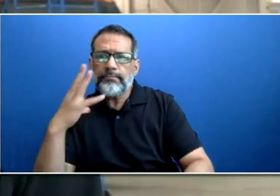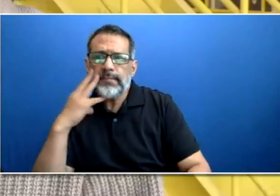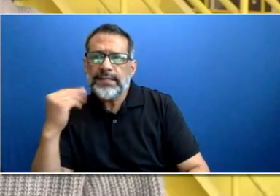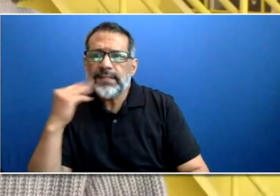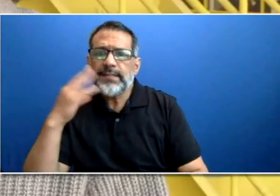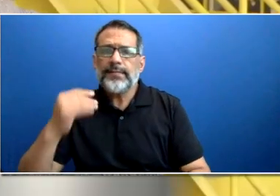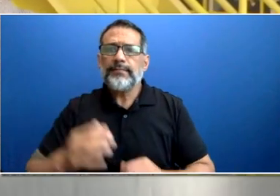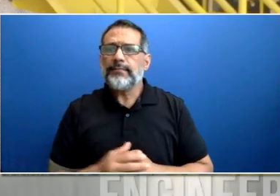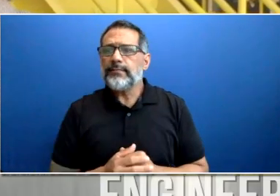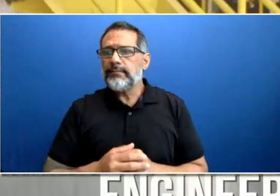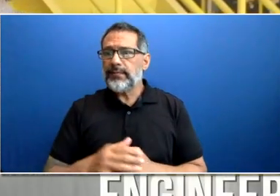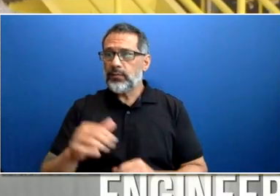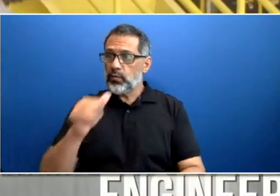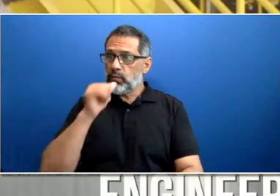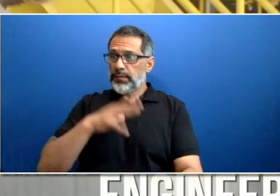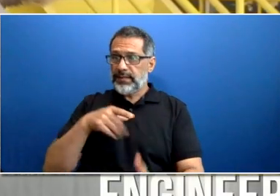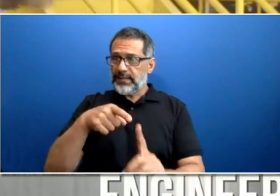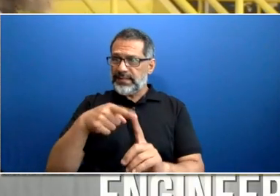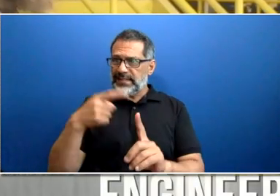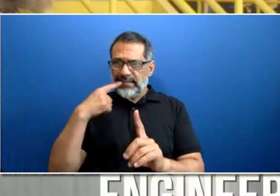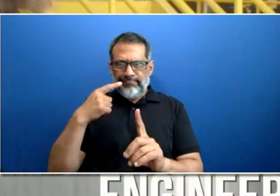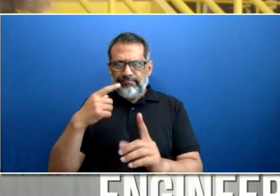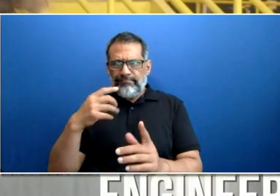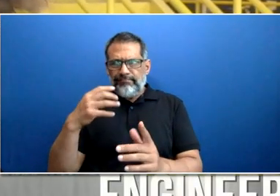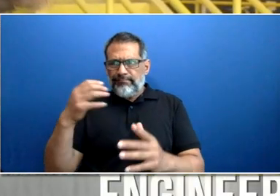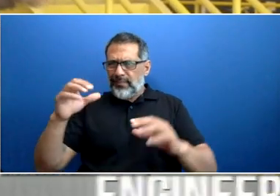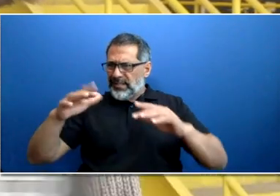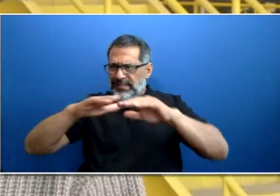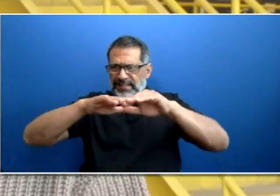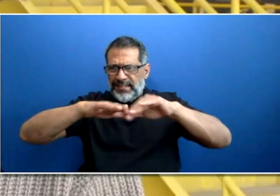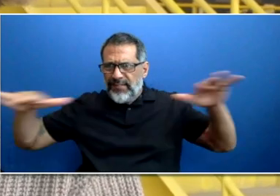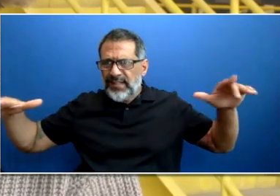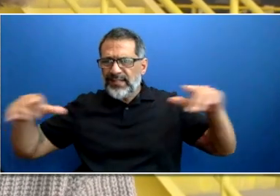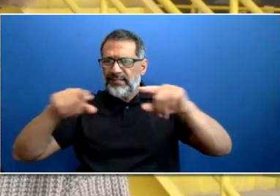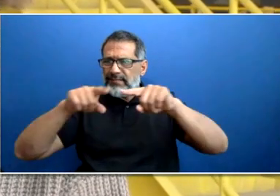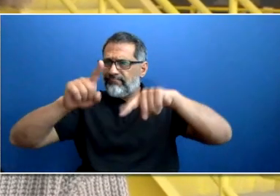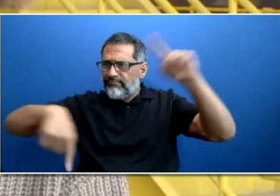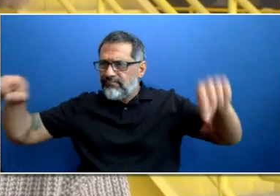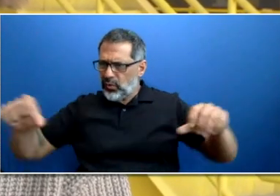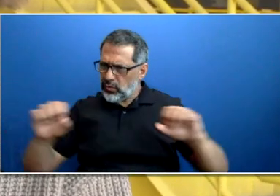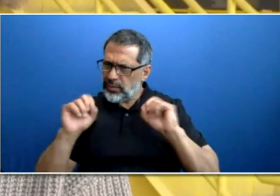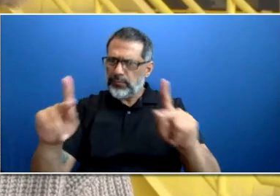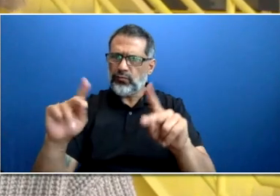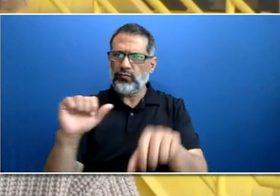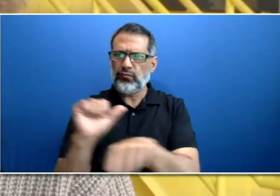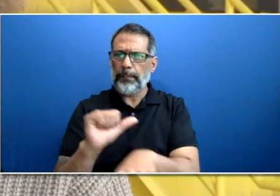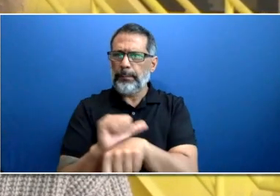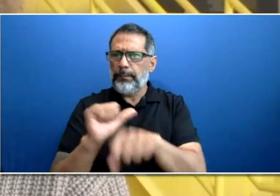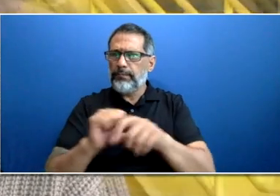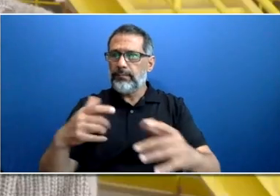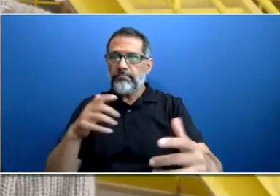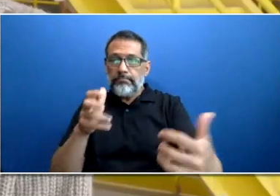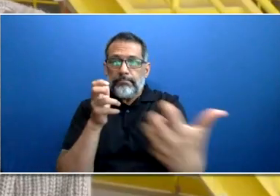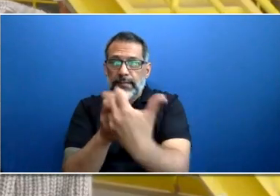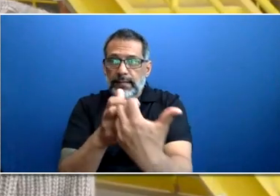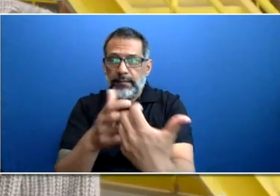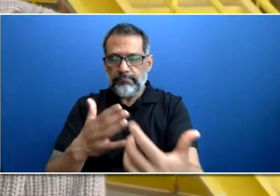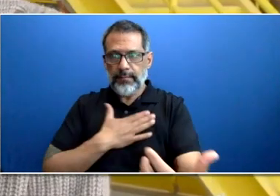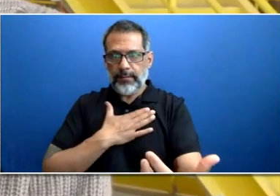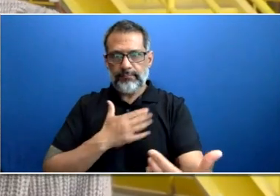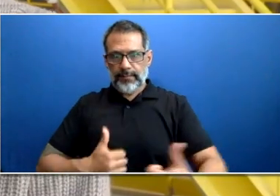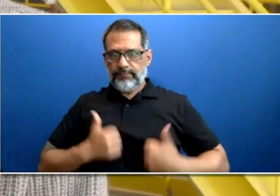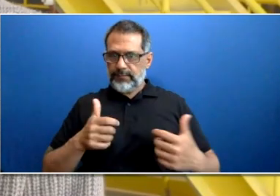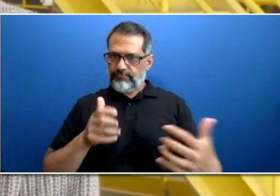your lifestyle. I continue to learn a lot of things. Also because I'm working now with a team of experts, we have great